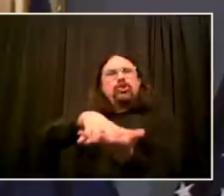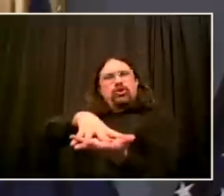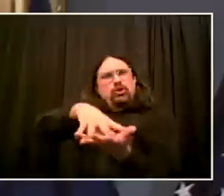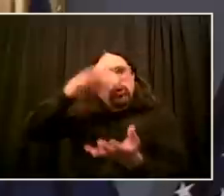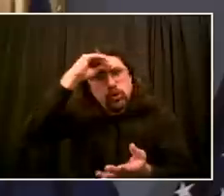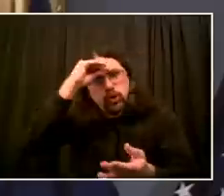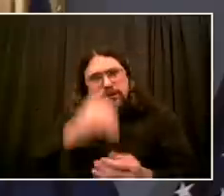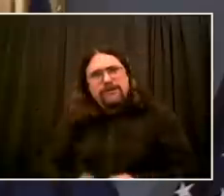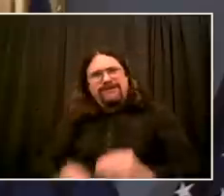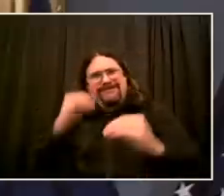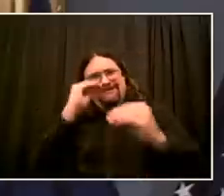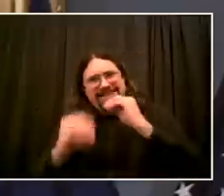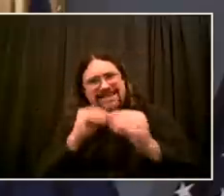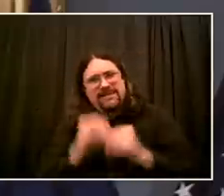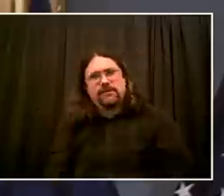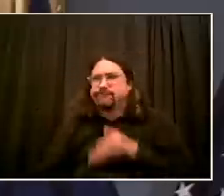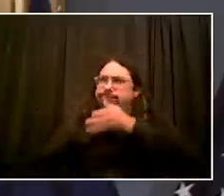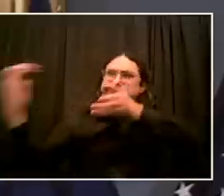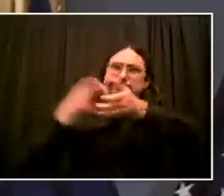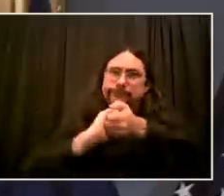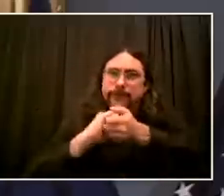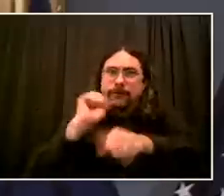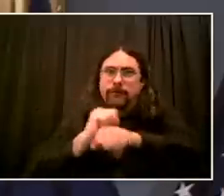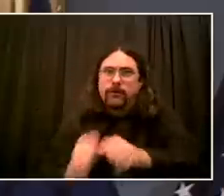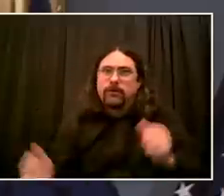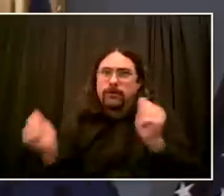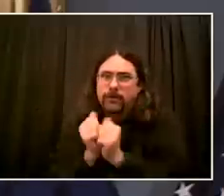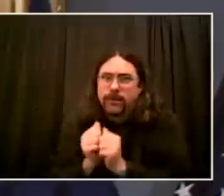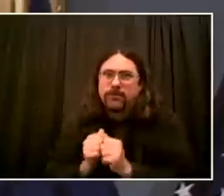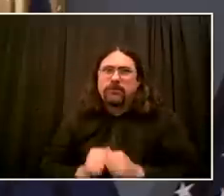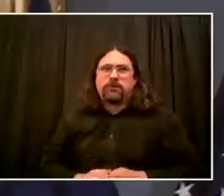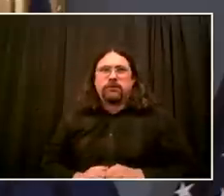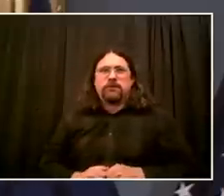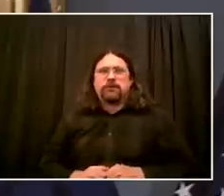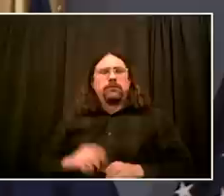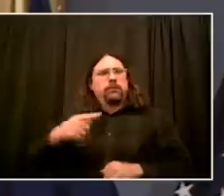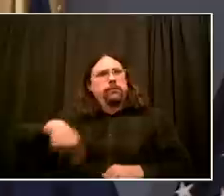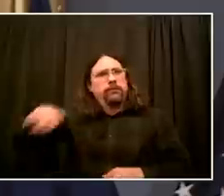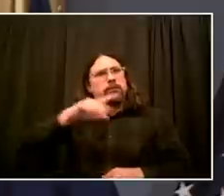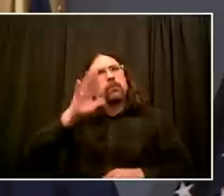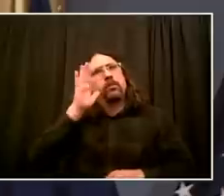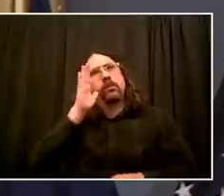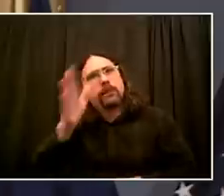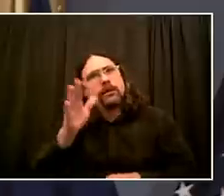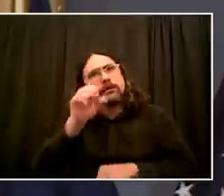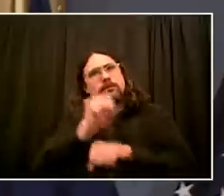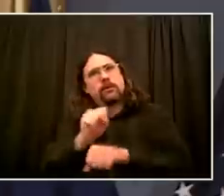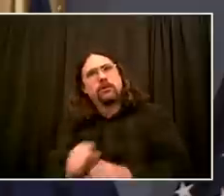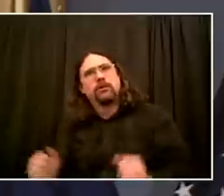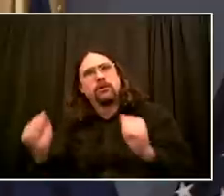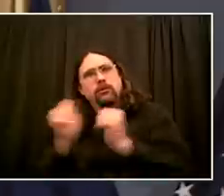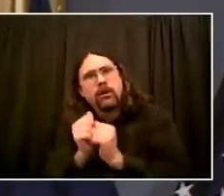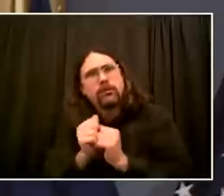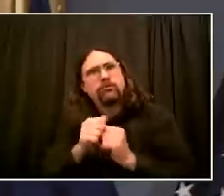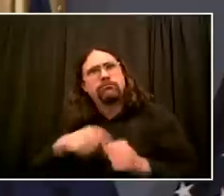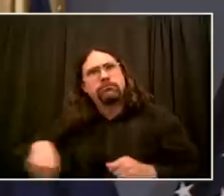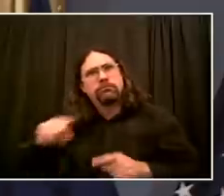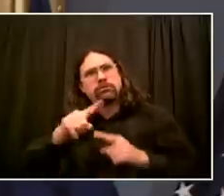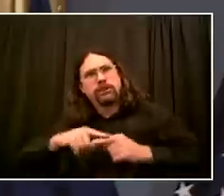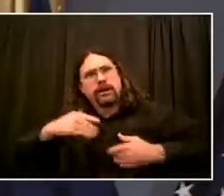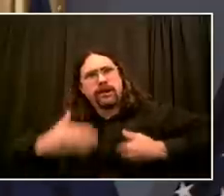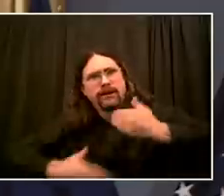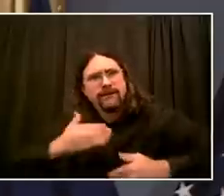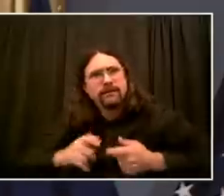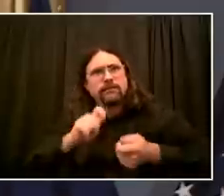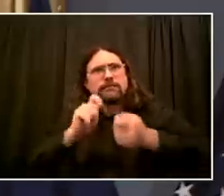Commissioner Shea, who I spoke to probably 50 times yesterday, literally, I want to thank him for his leadership. I want to thank Chief Monaghan, who was out